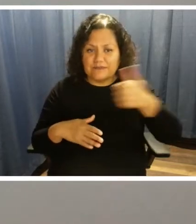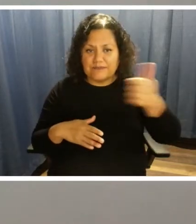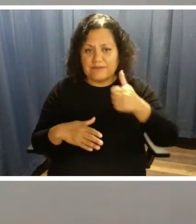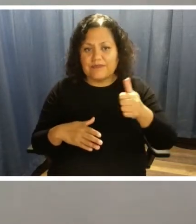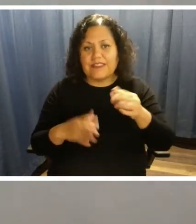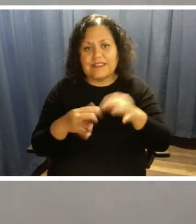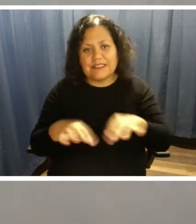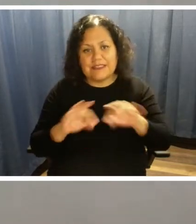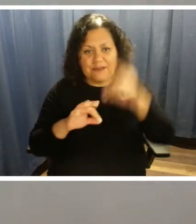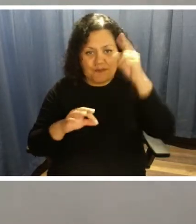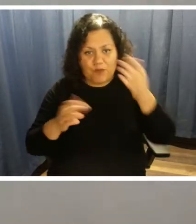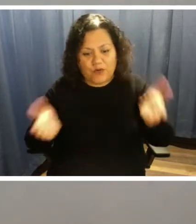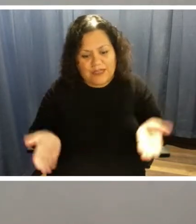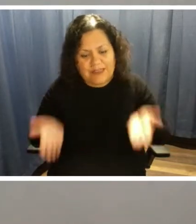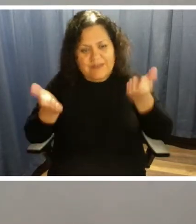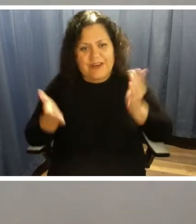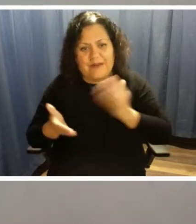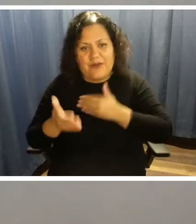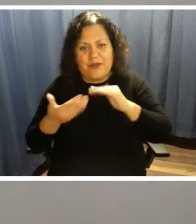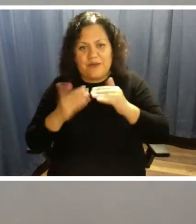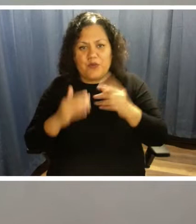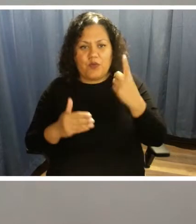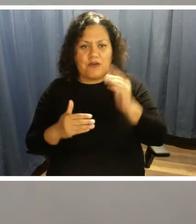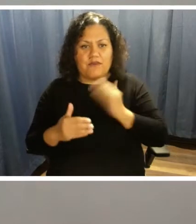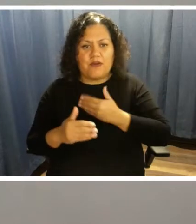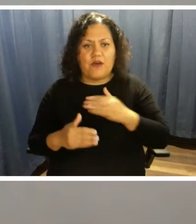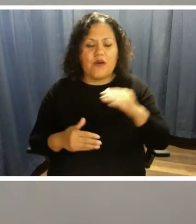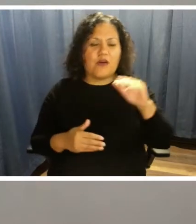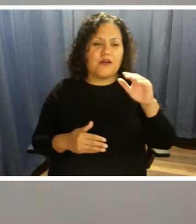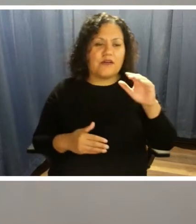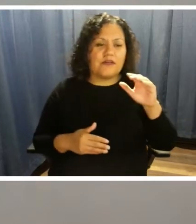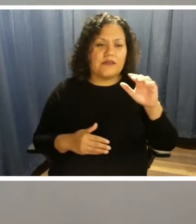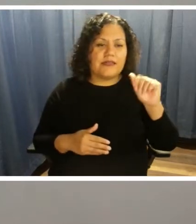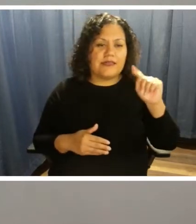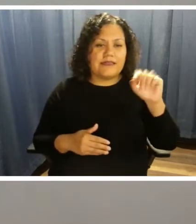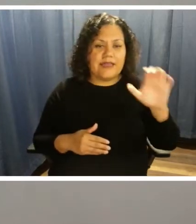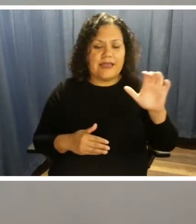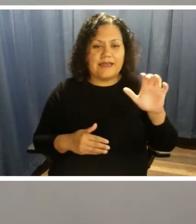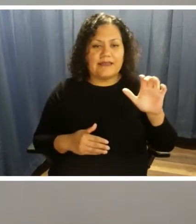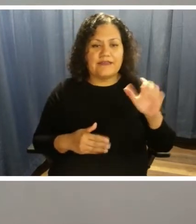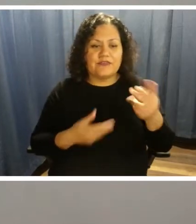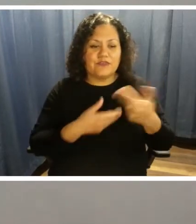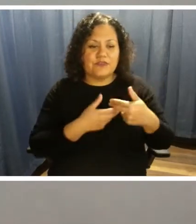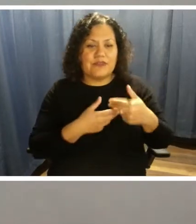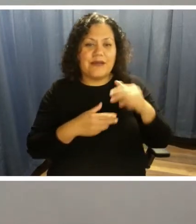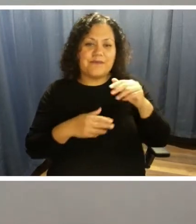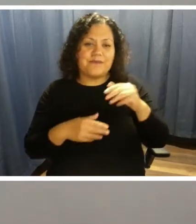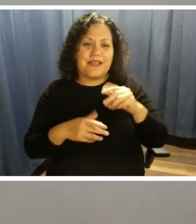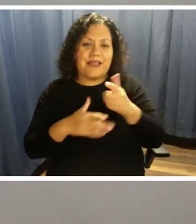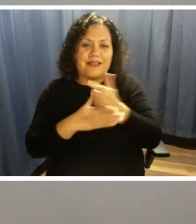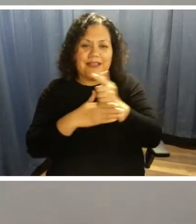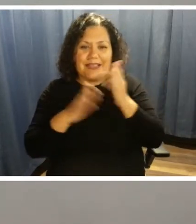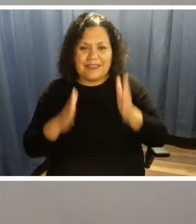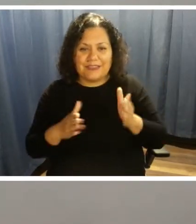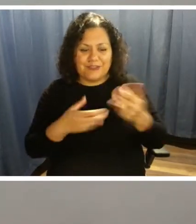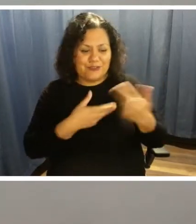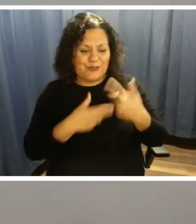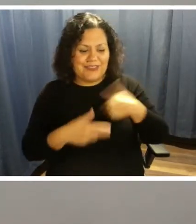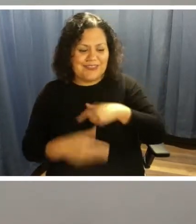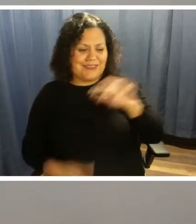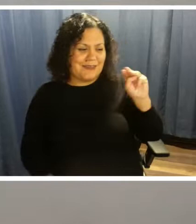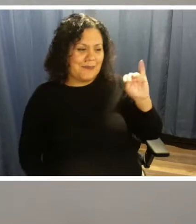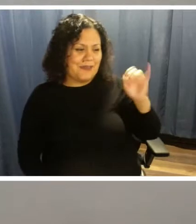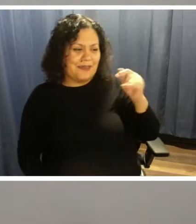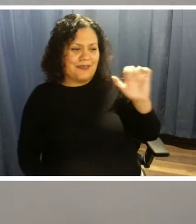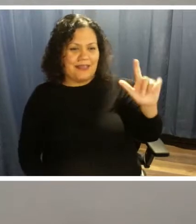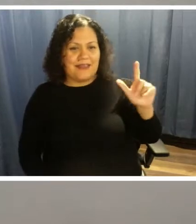One of our ATAC liaisons is on this panel this afternoon, Miguel Castro, who also chairs